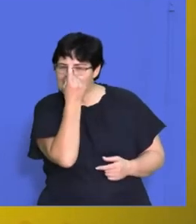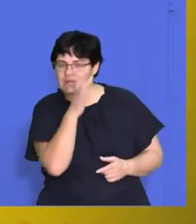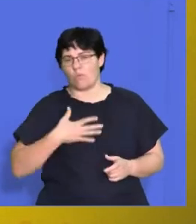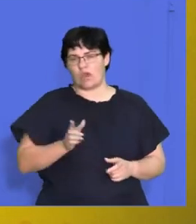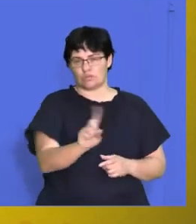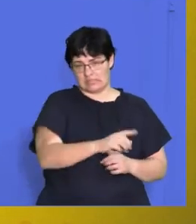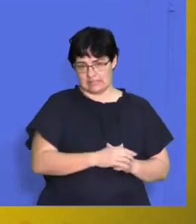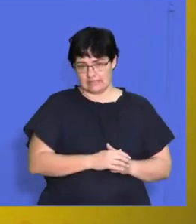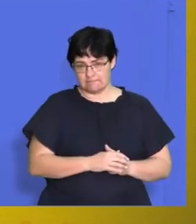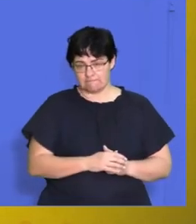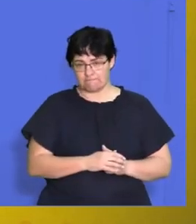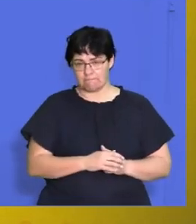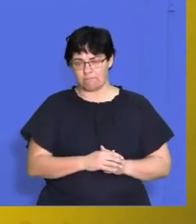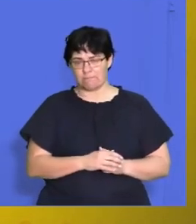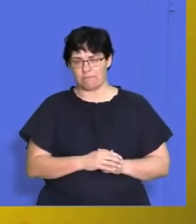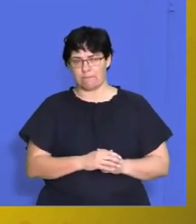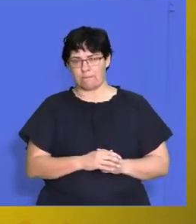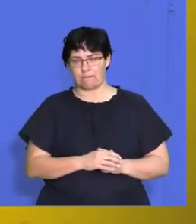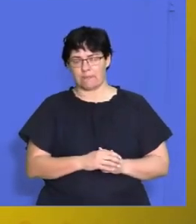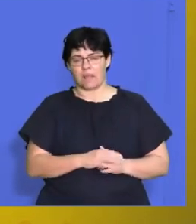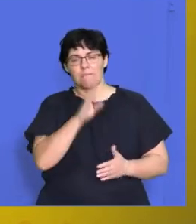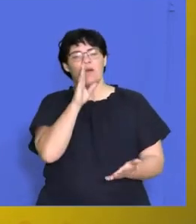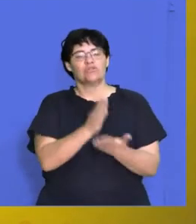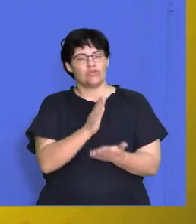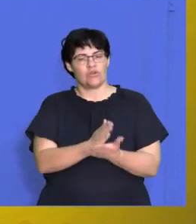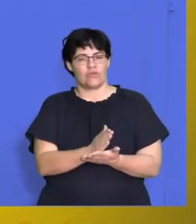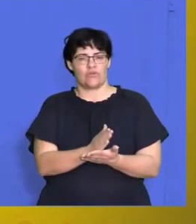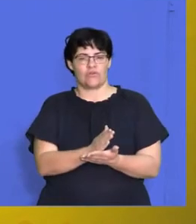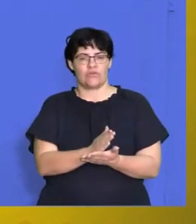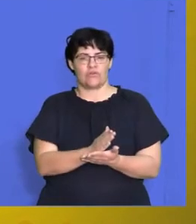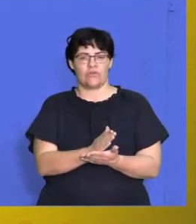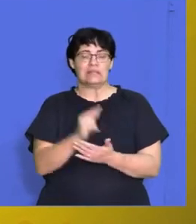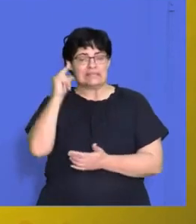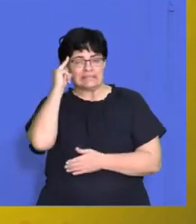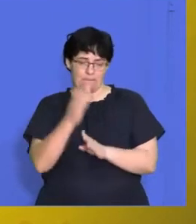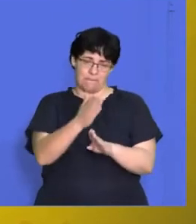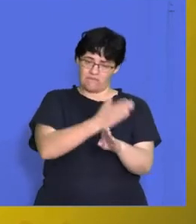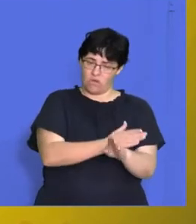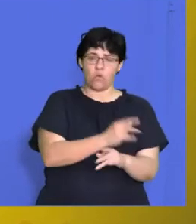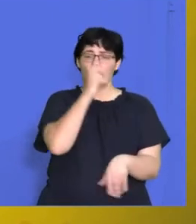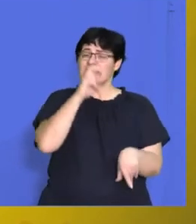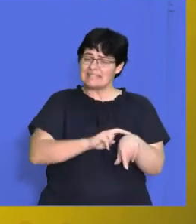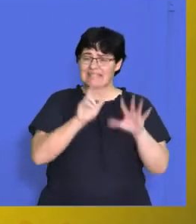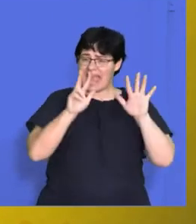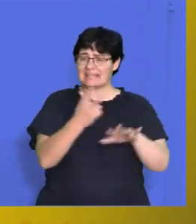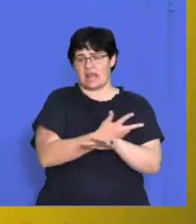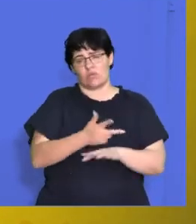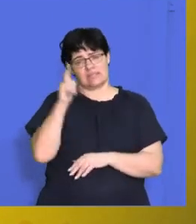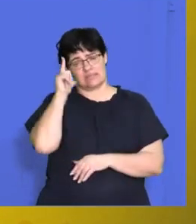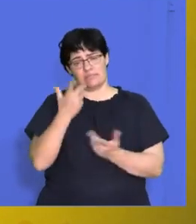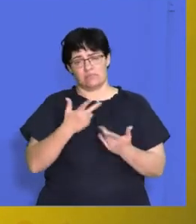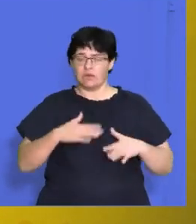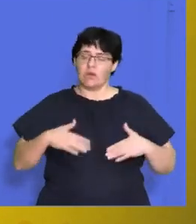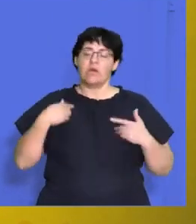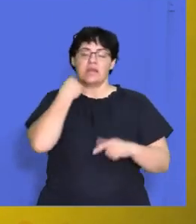they're asking from you make sure that you guys get enough sleep you need at least eight hours sleep so that